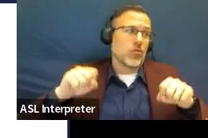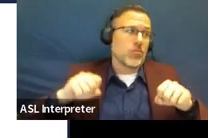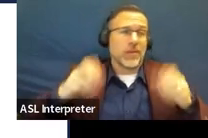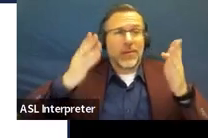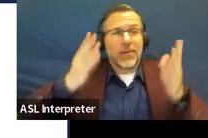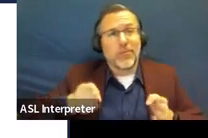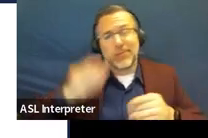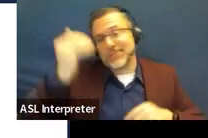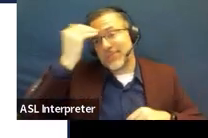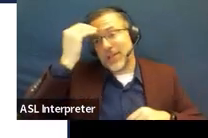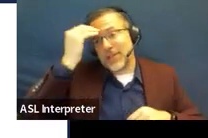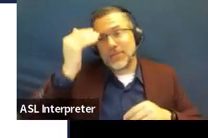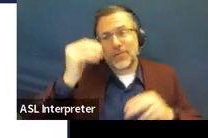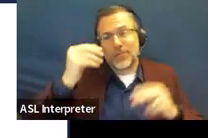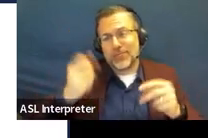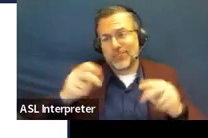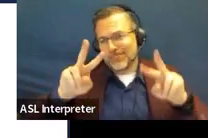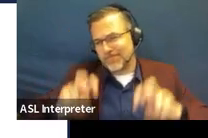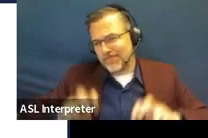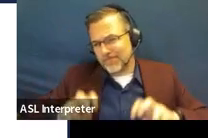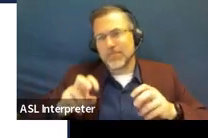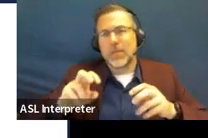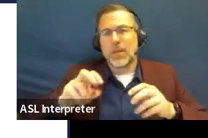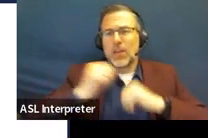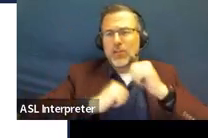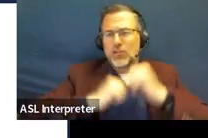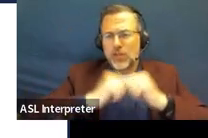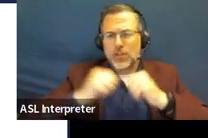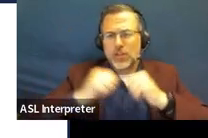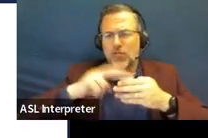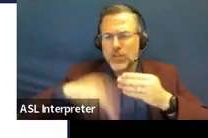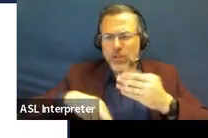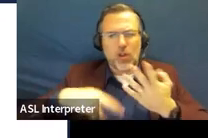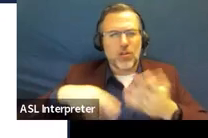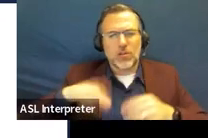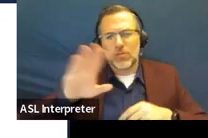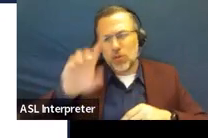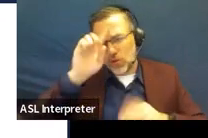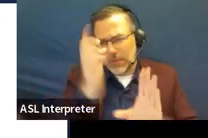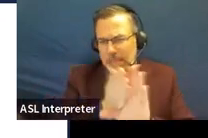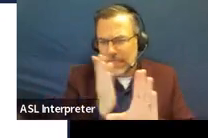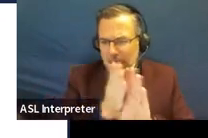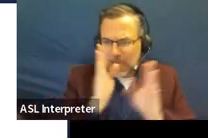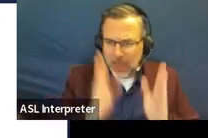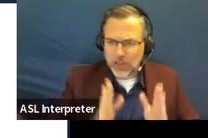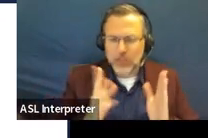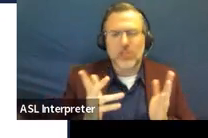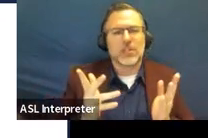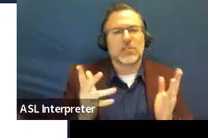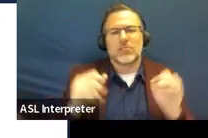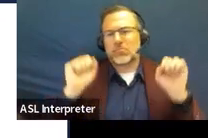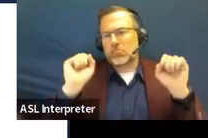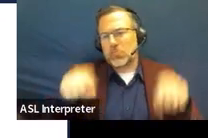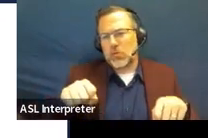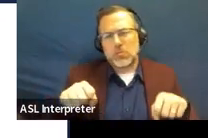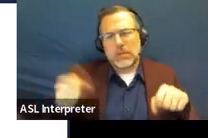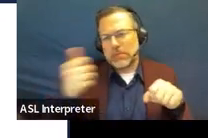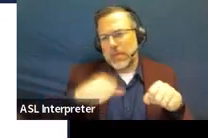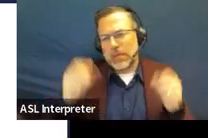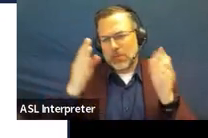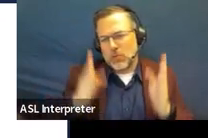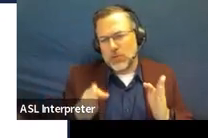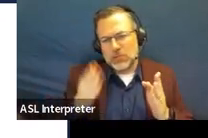to interpret the instructional implications of the evals. It could be your psych. It could be just somebody who's knowledgeable in that.